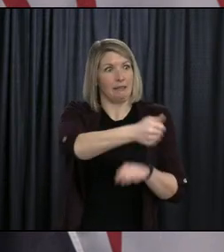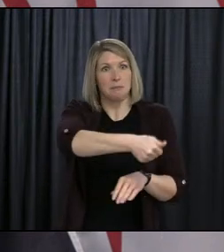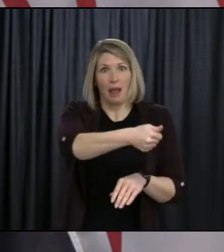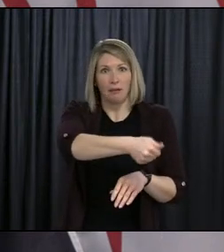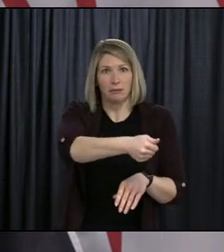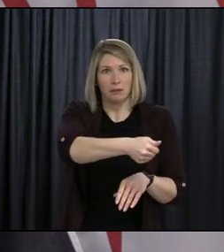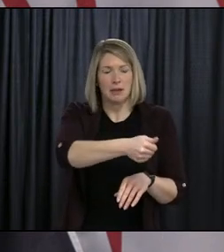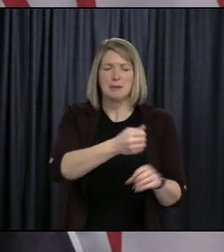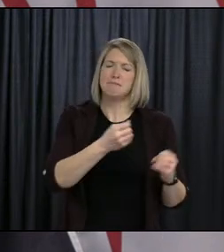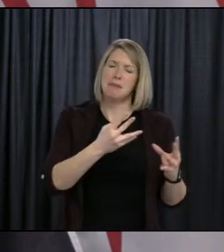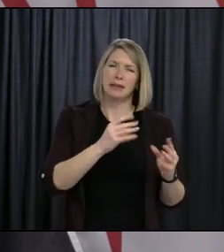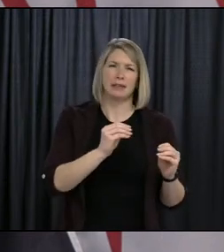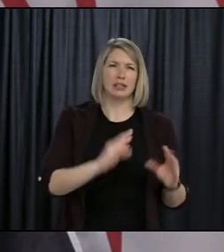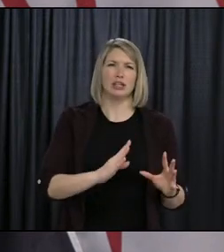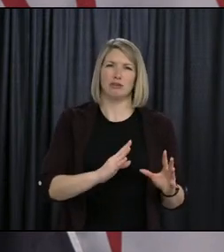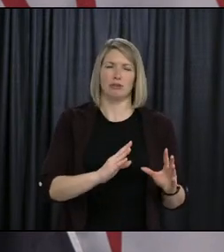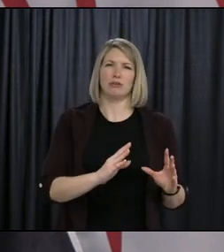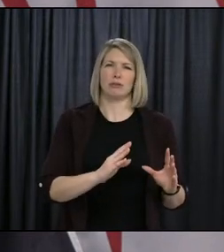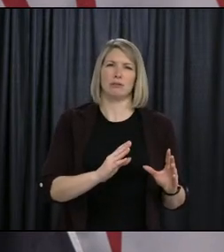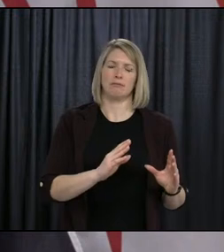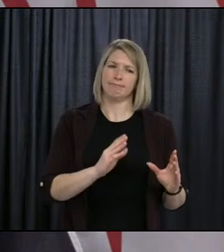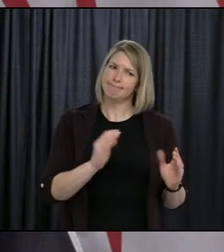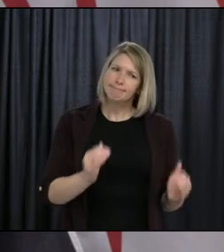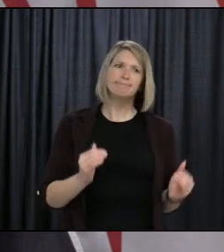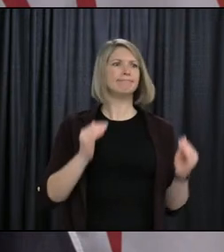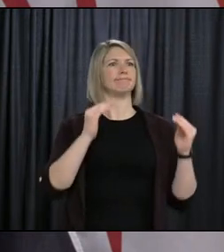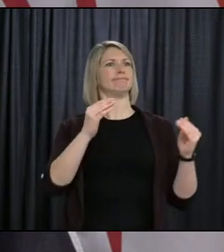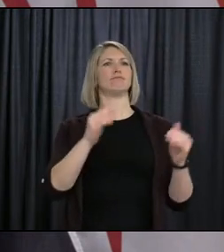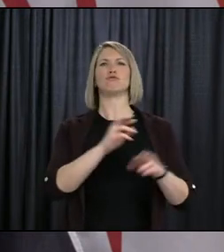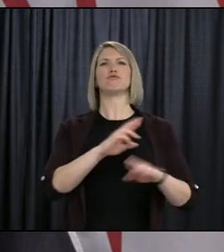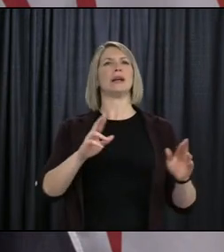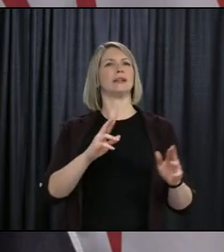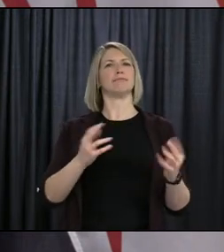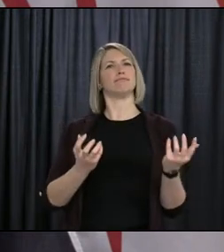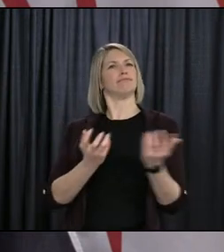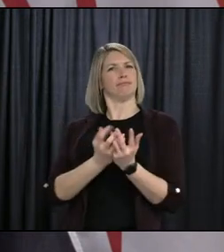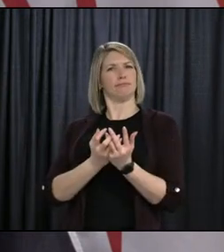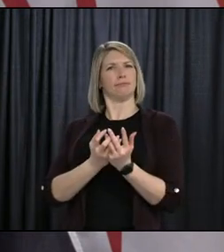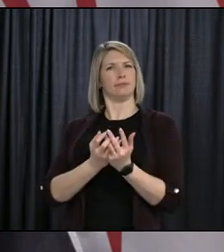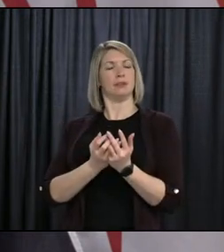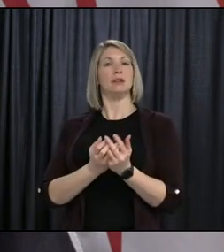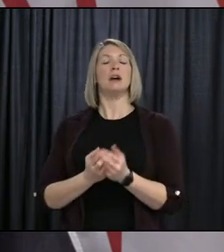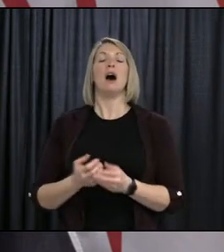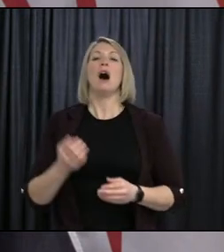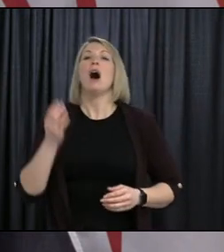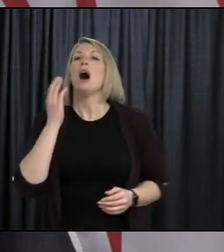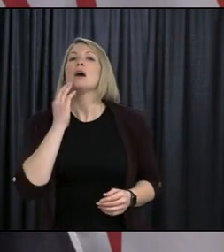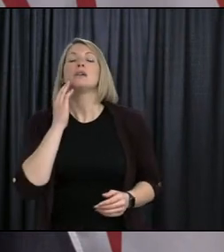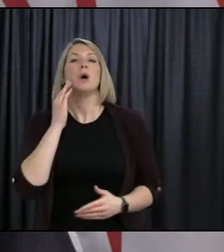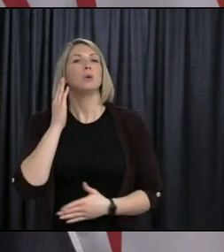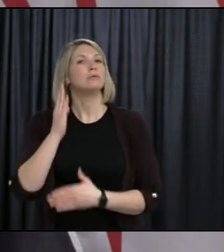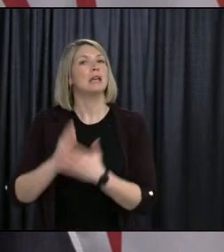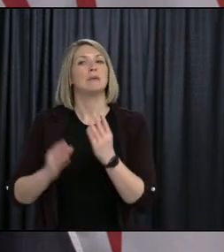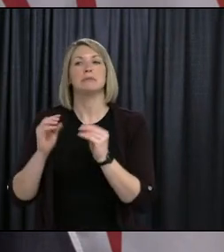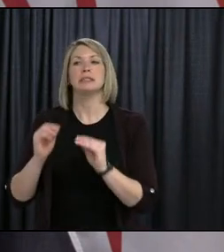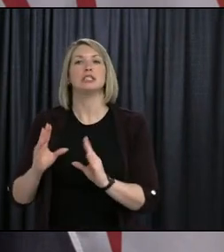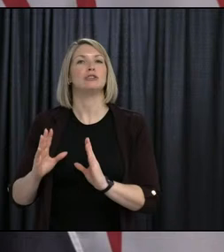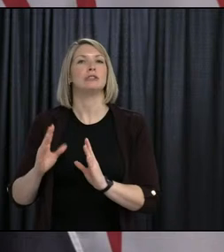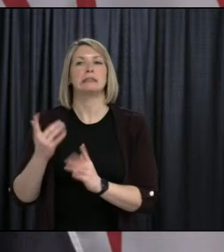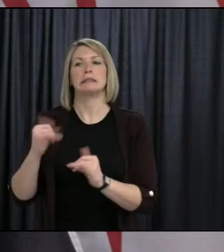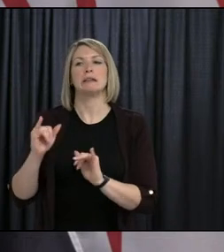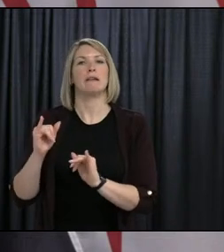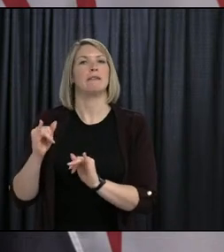up. Now, if there's still some out there that require additional learning, and look, we're always learning, then